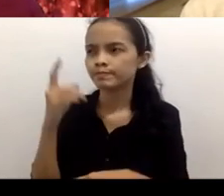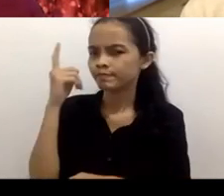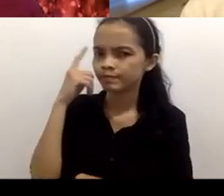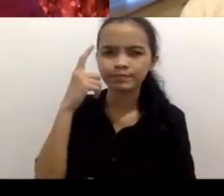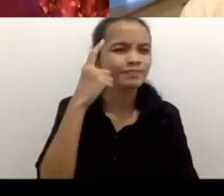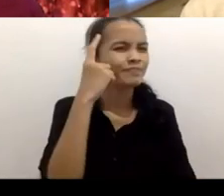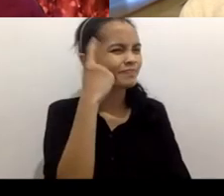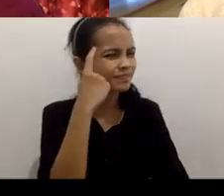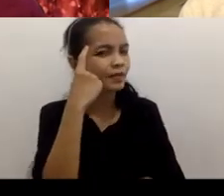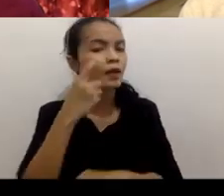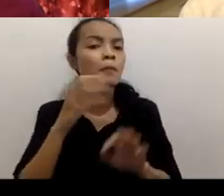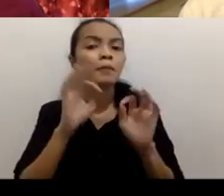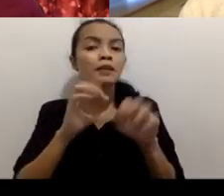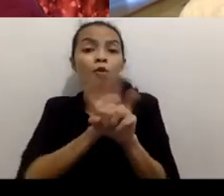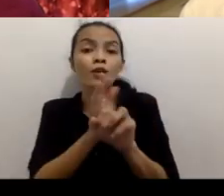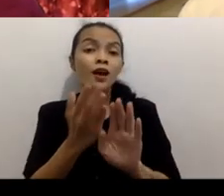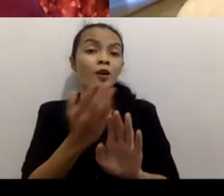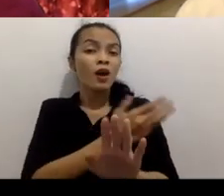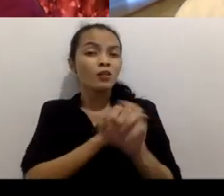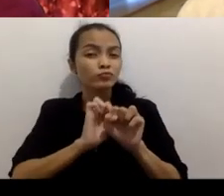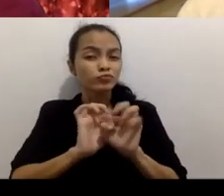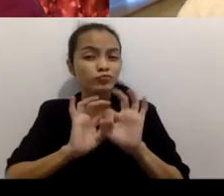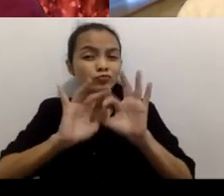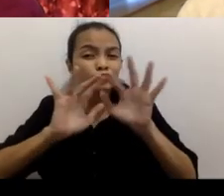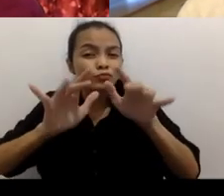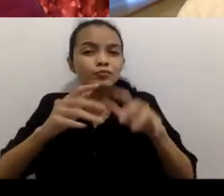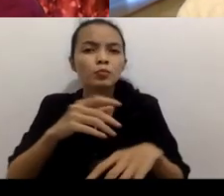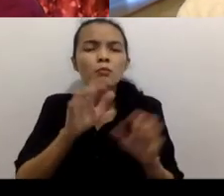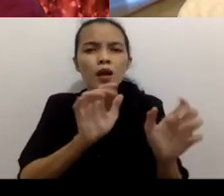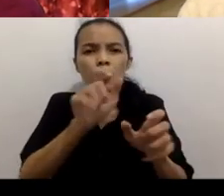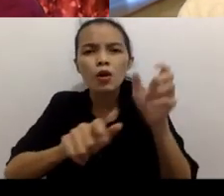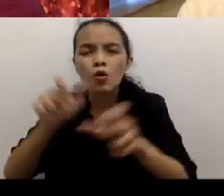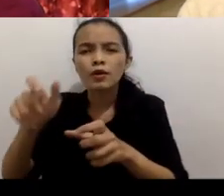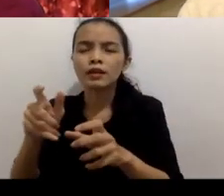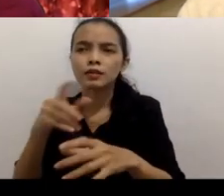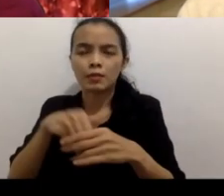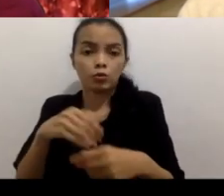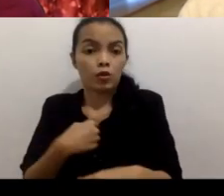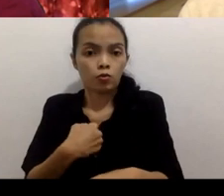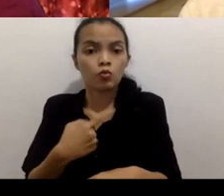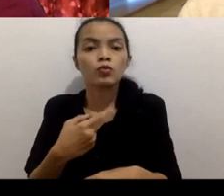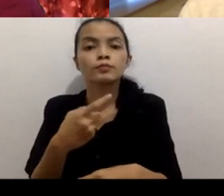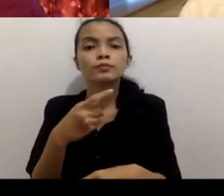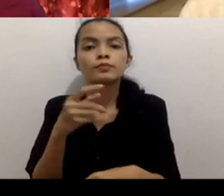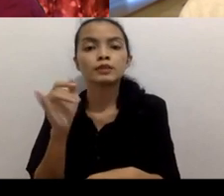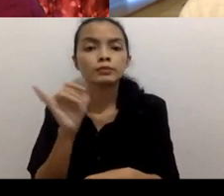outbreak I think a lot of people like including me I went back and re-watched the movie